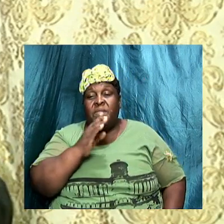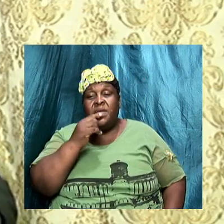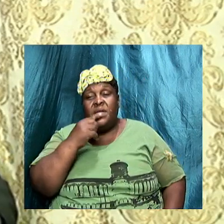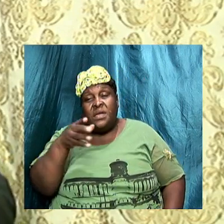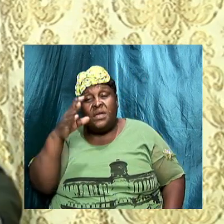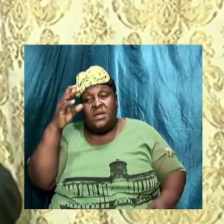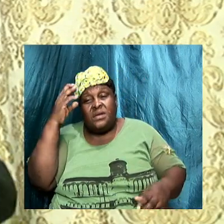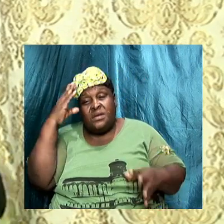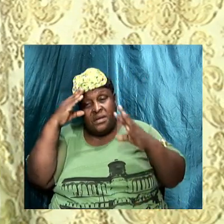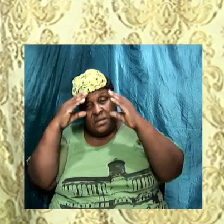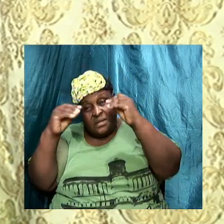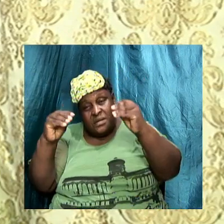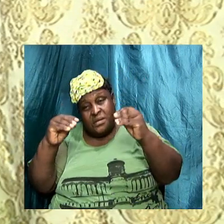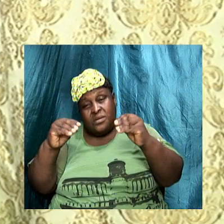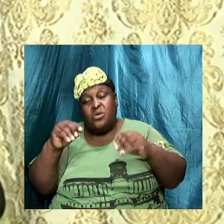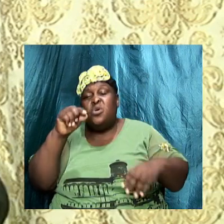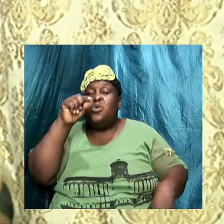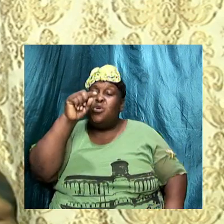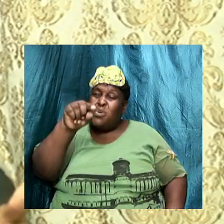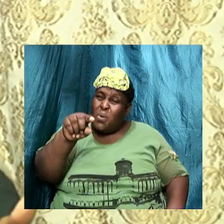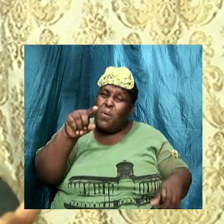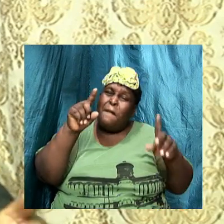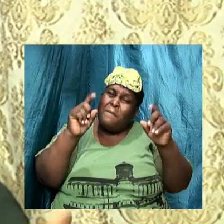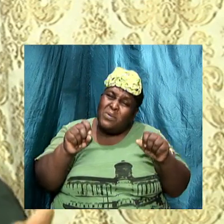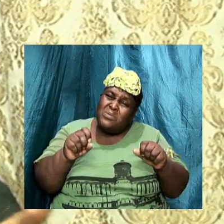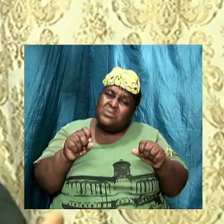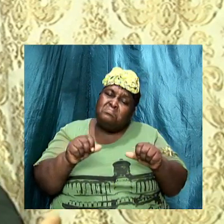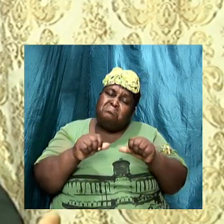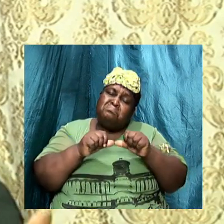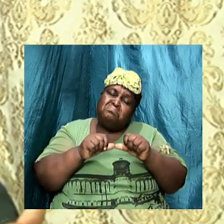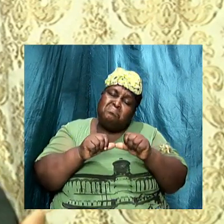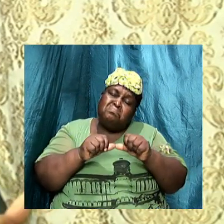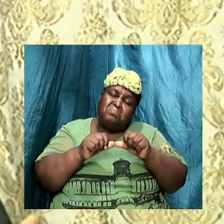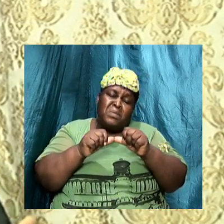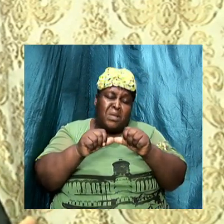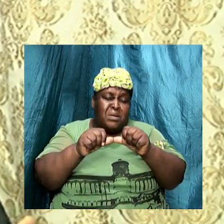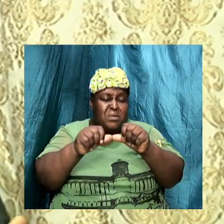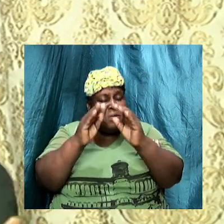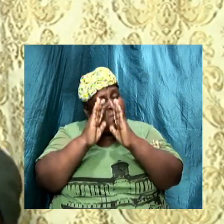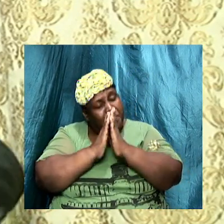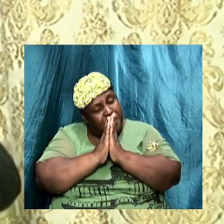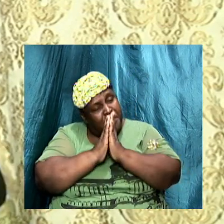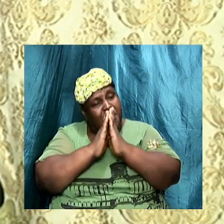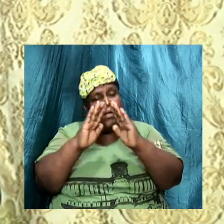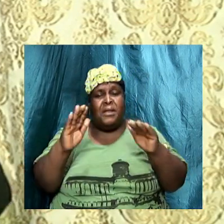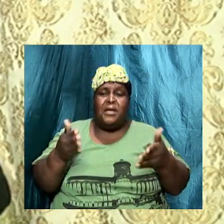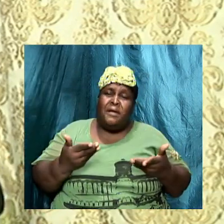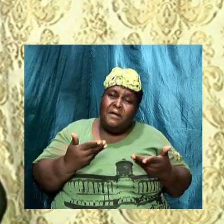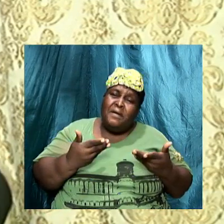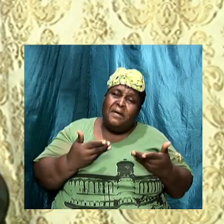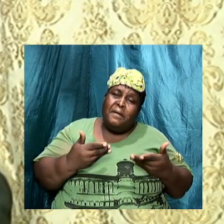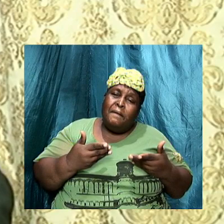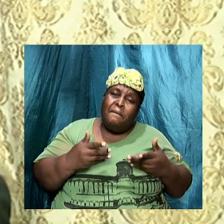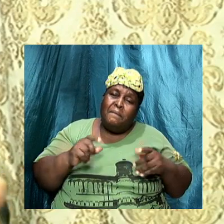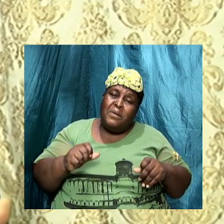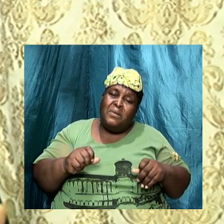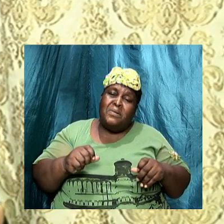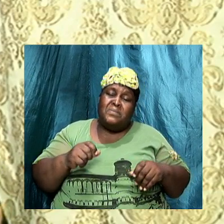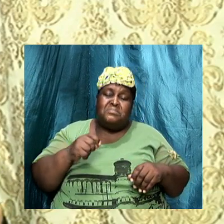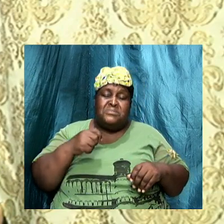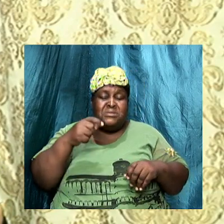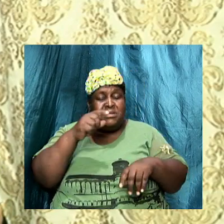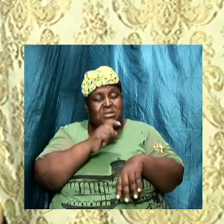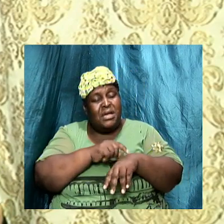we teach it all the time. You must have a consistent prayer life with the Lord and you must set a tidal day of